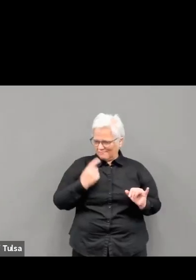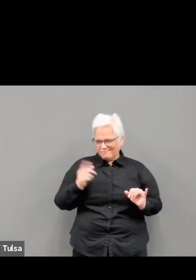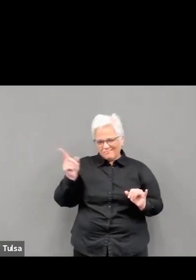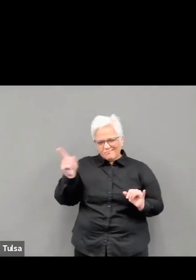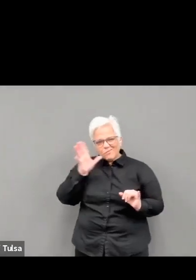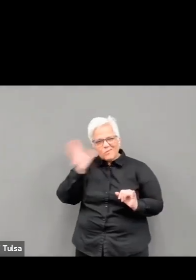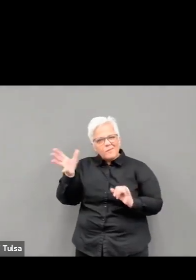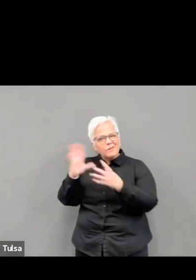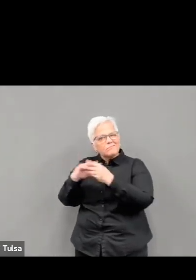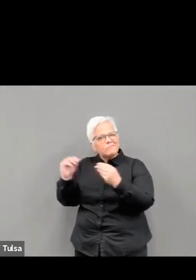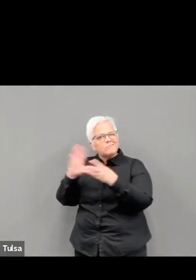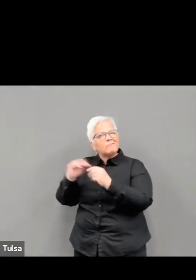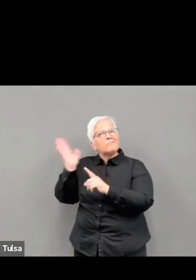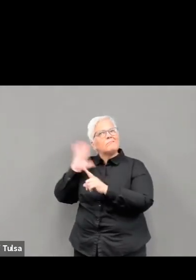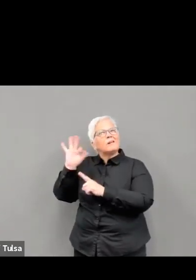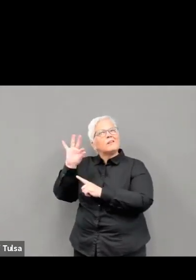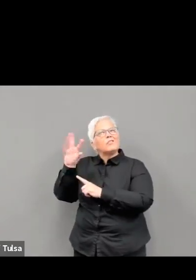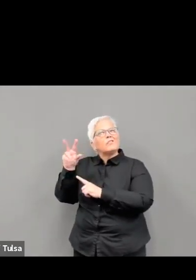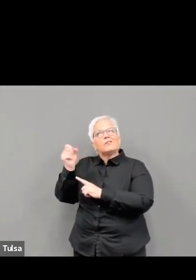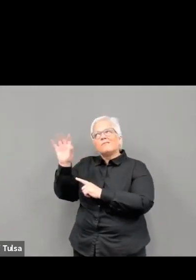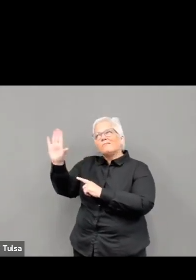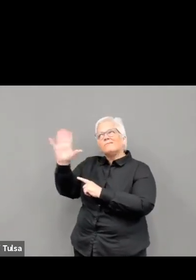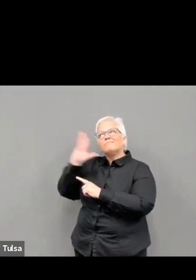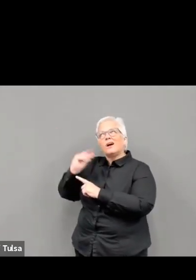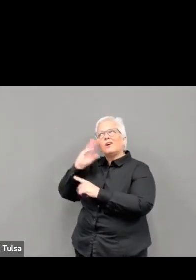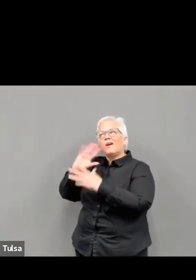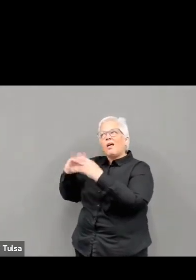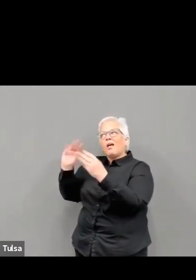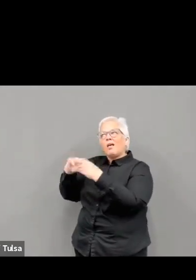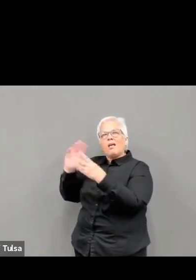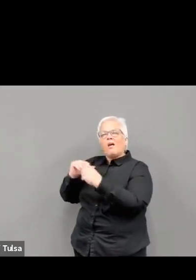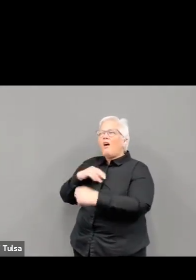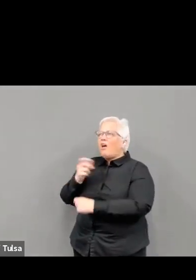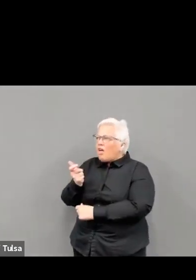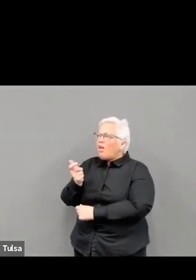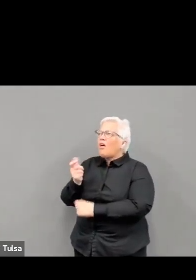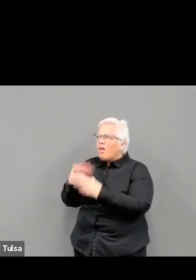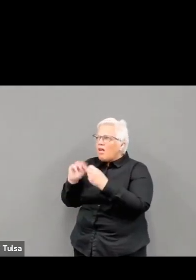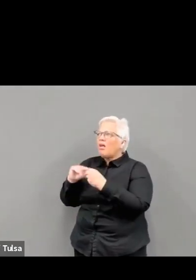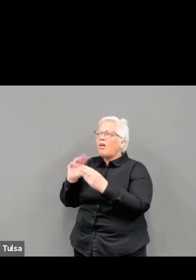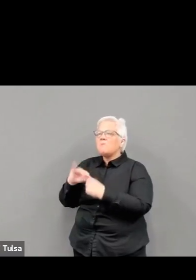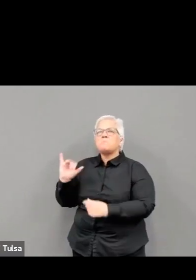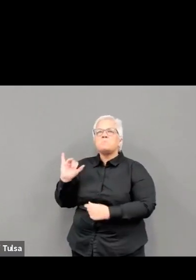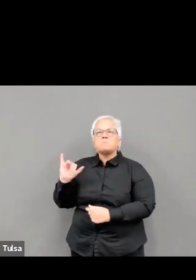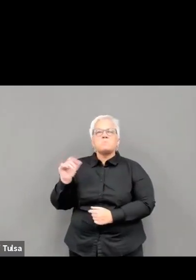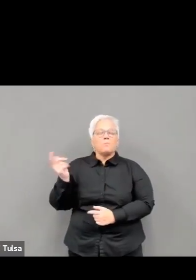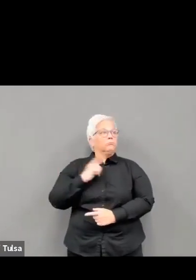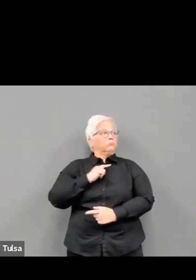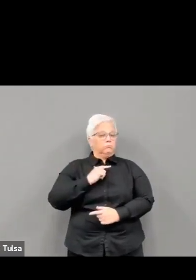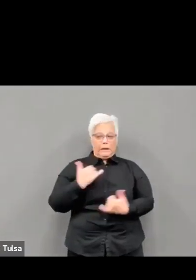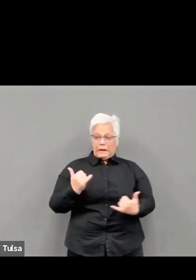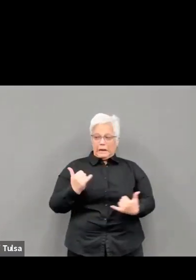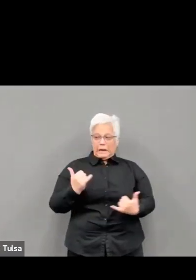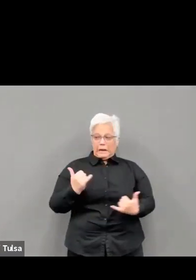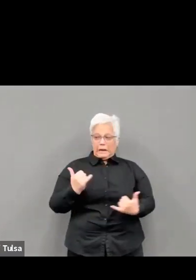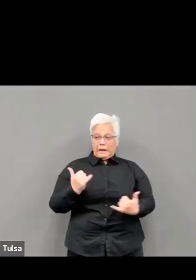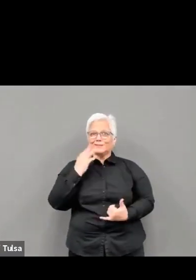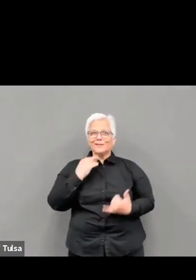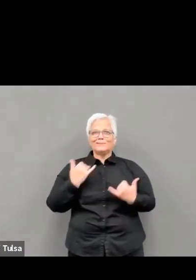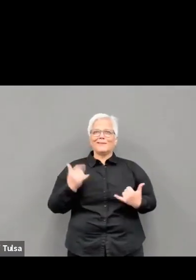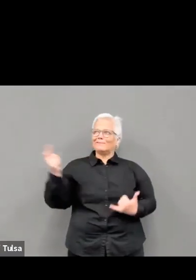cases, serving not just as a point of medical care, but as a human connection for patients afflicted by a